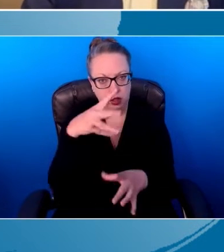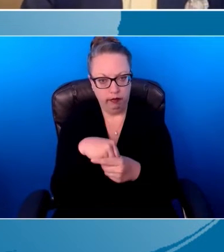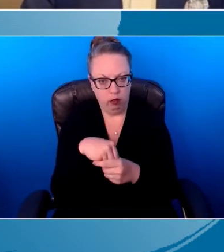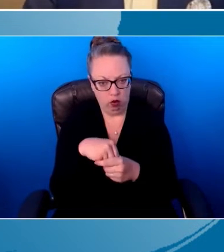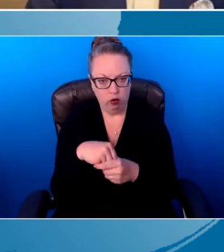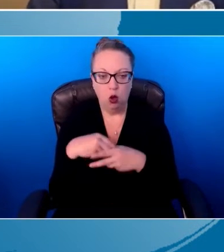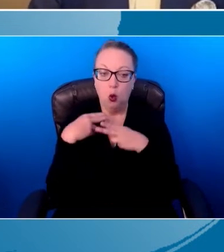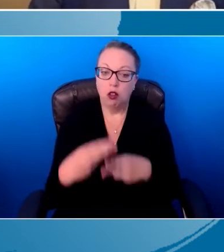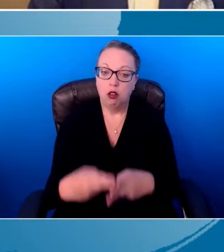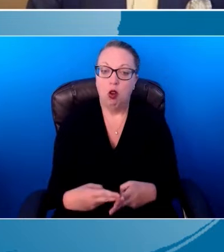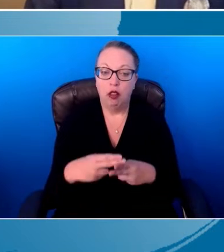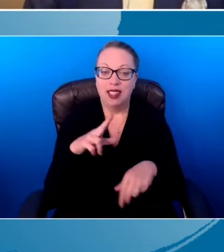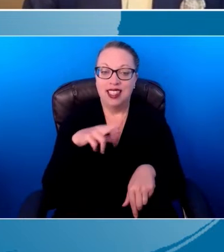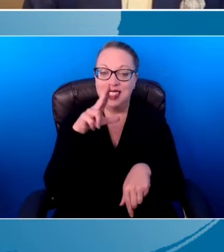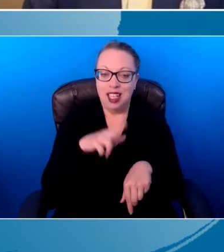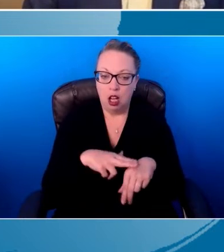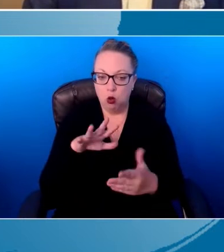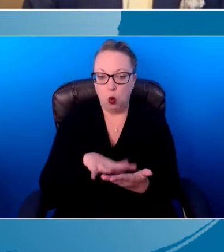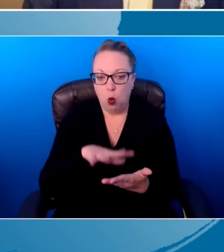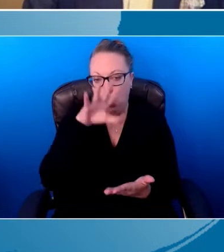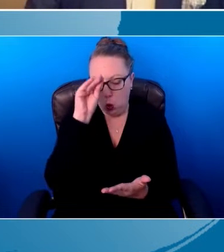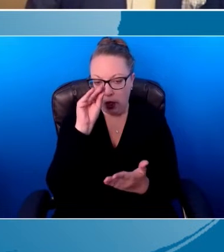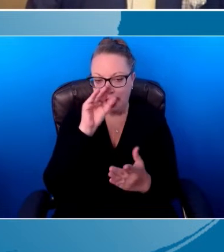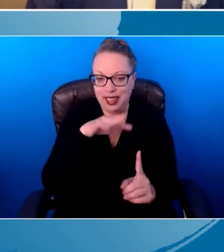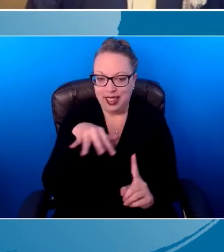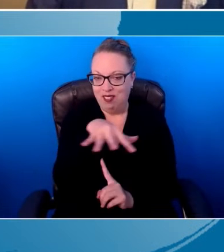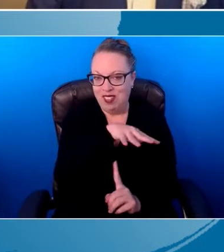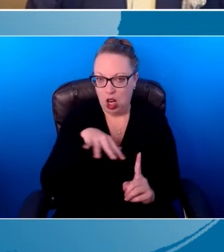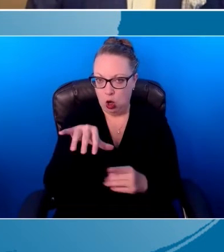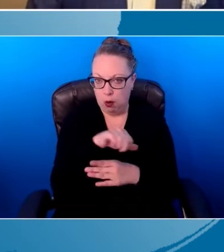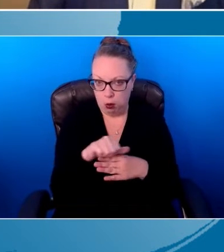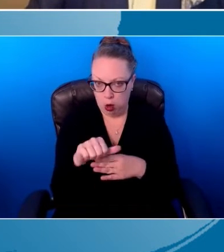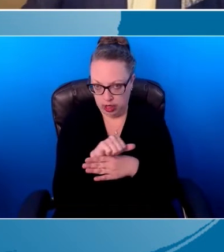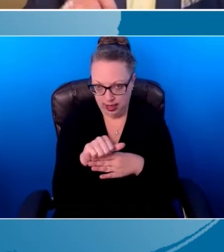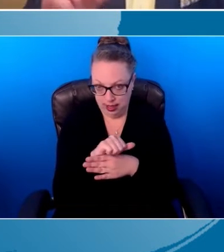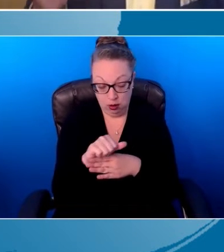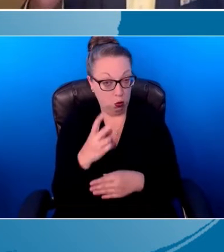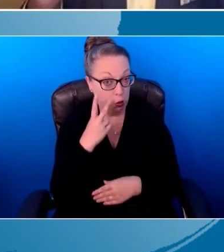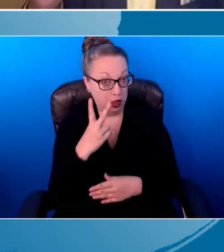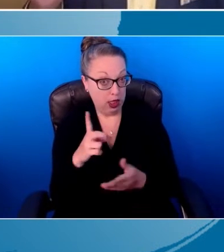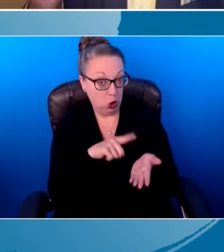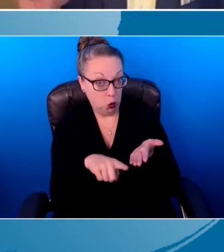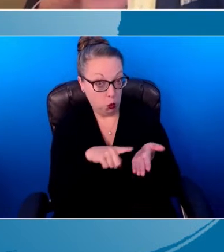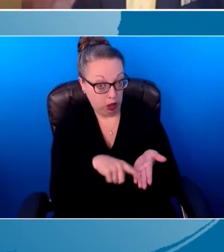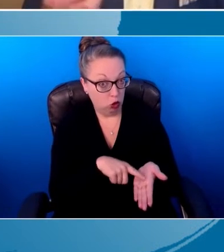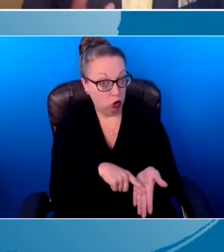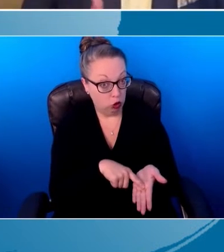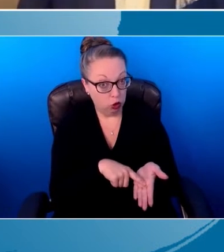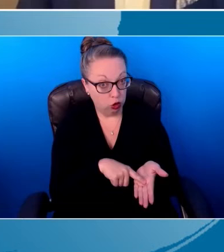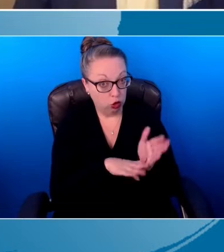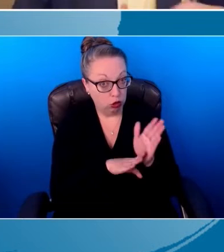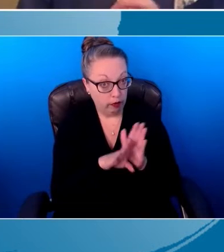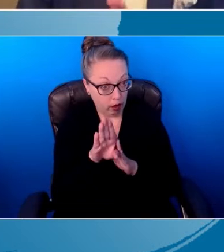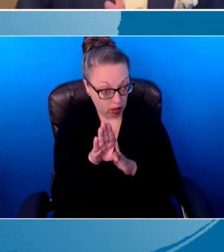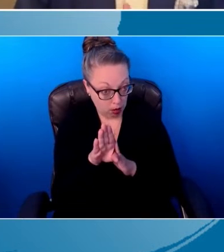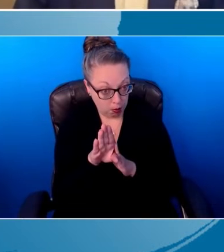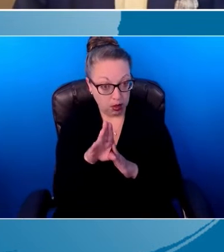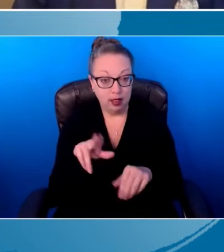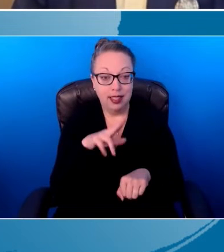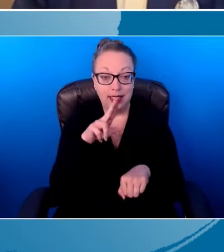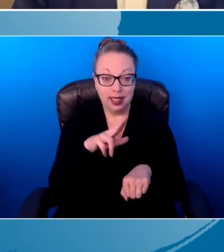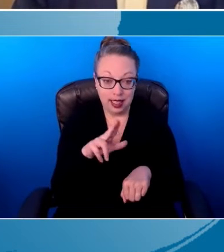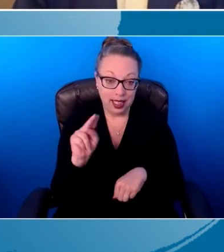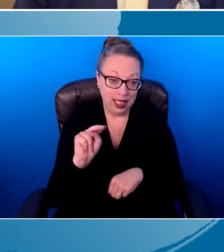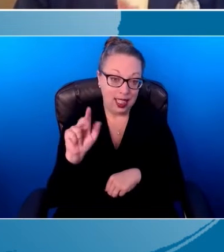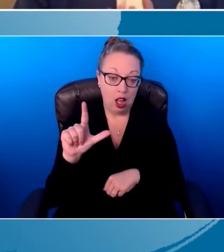natural learning environment practices. And when we look at the research that developed natural learning environment